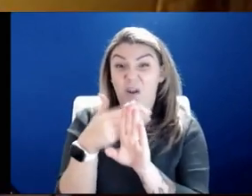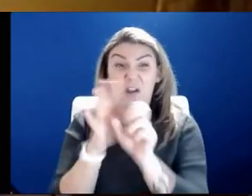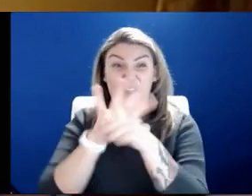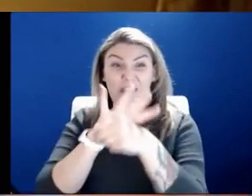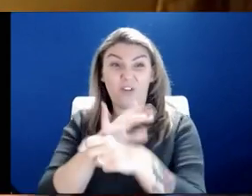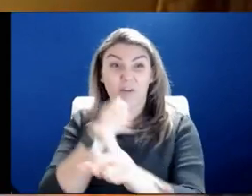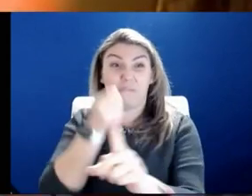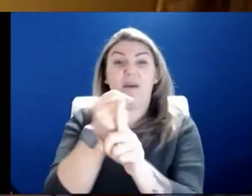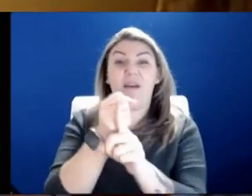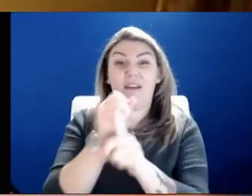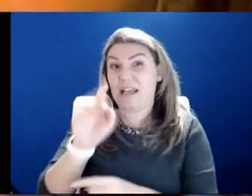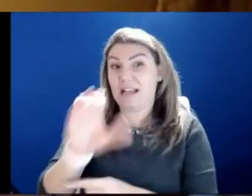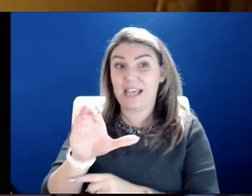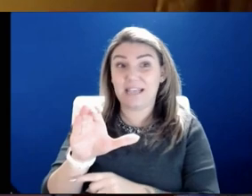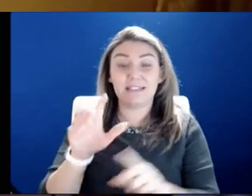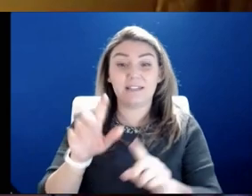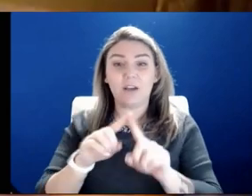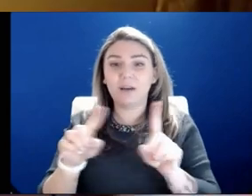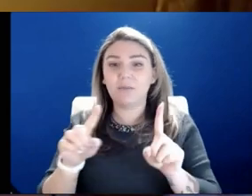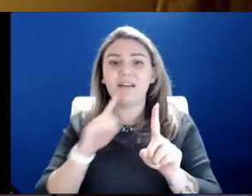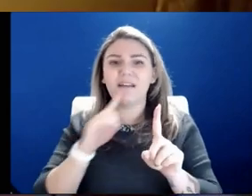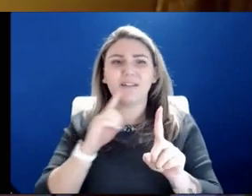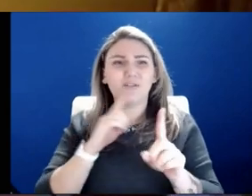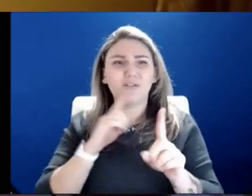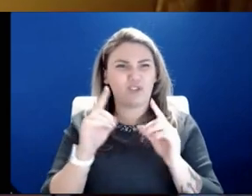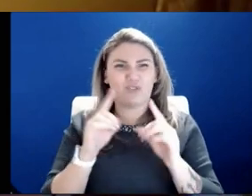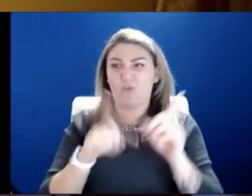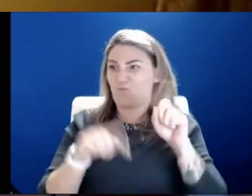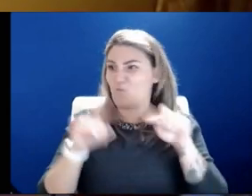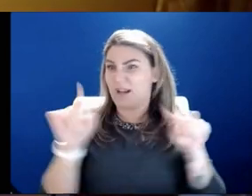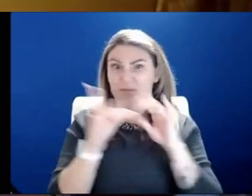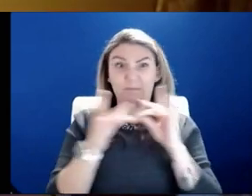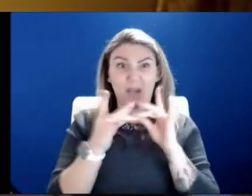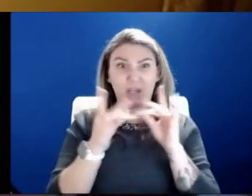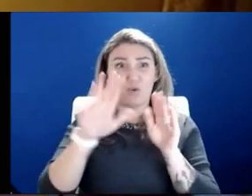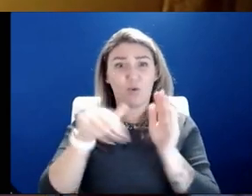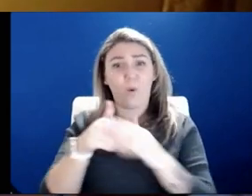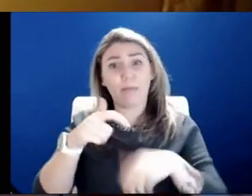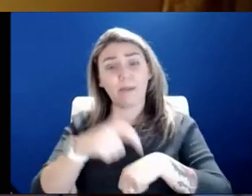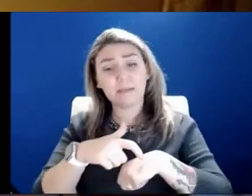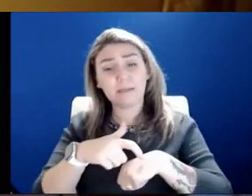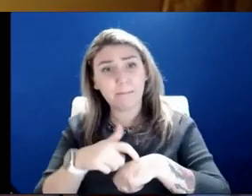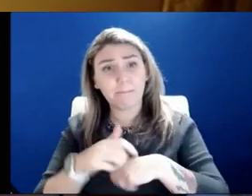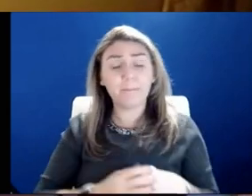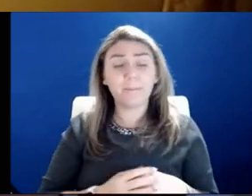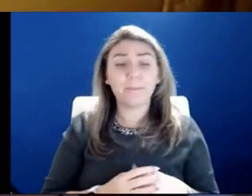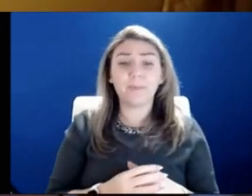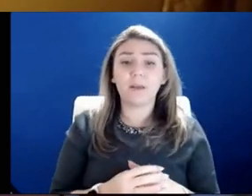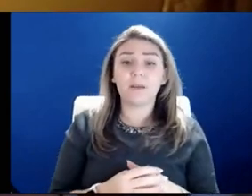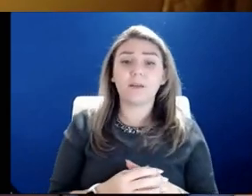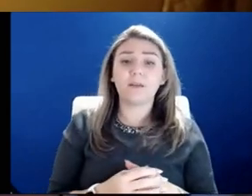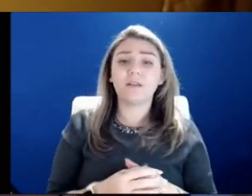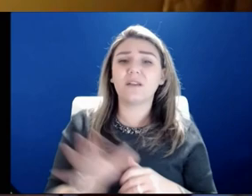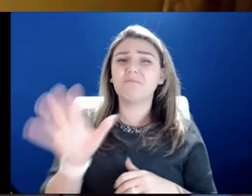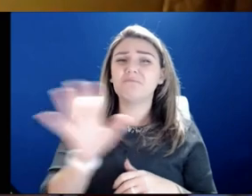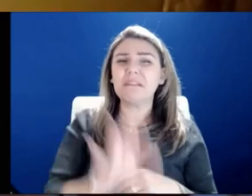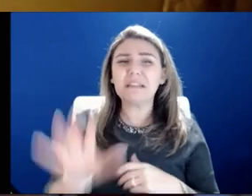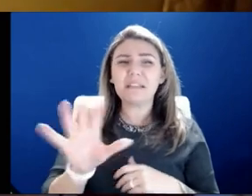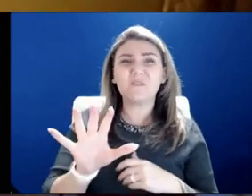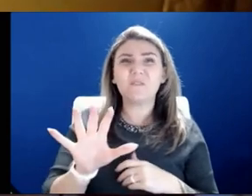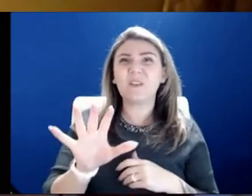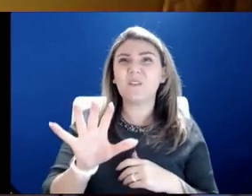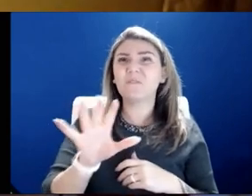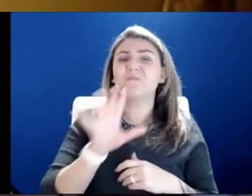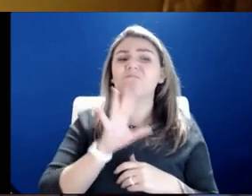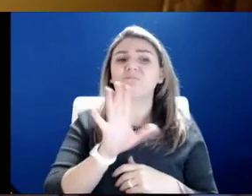in Kansas City, but in the years since, I actually get random messages from people all the time. And there is a roughly, think she's about a 55-year-old